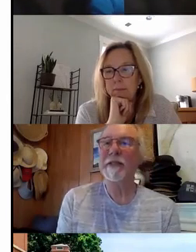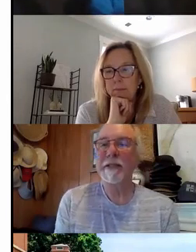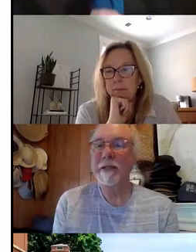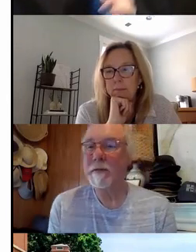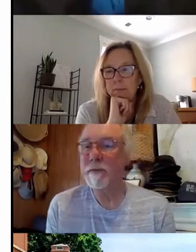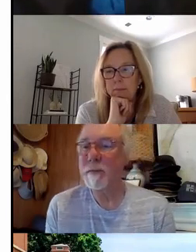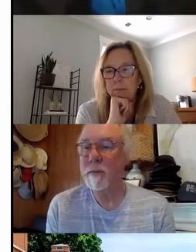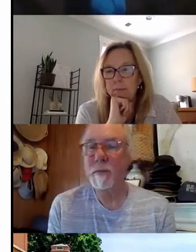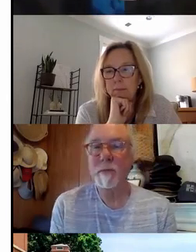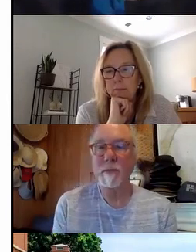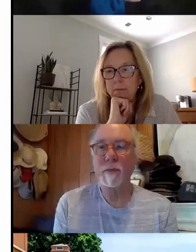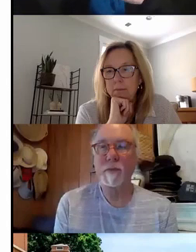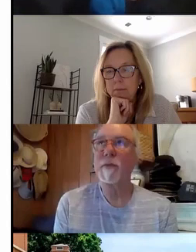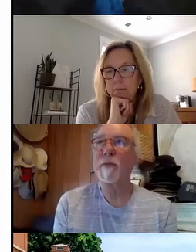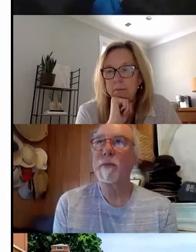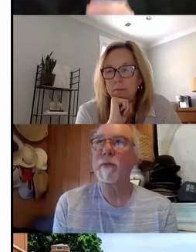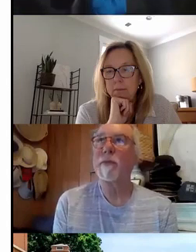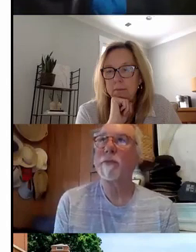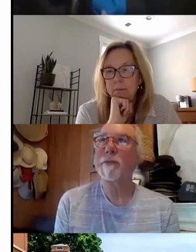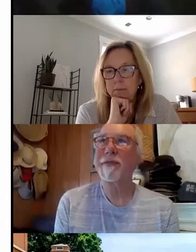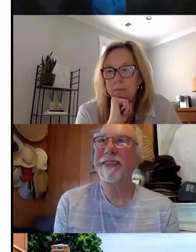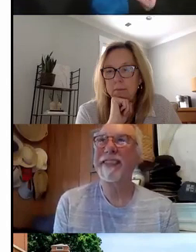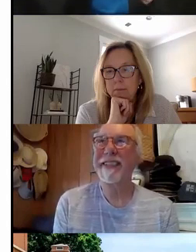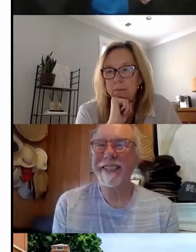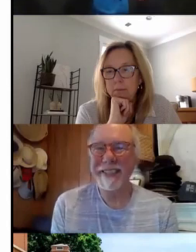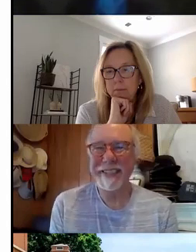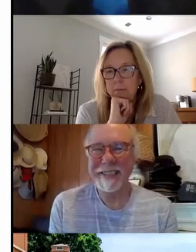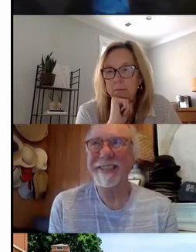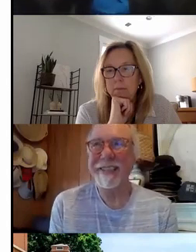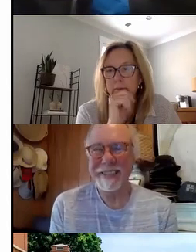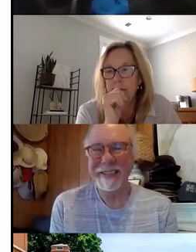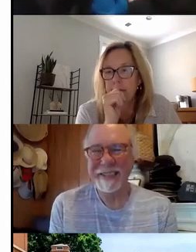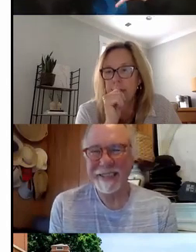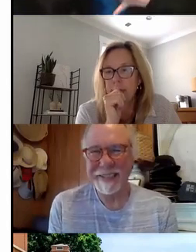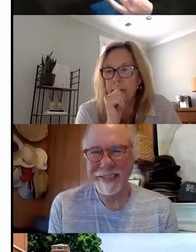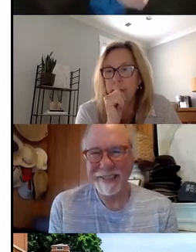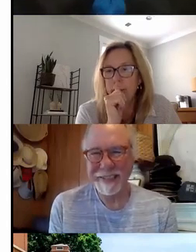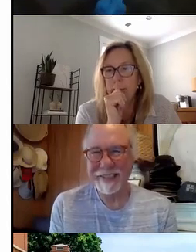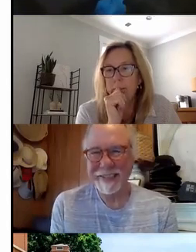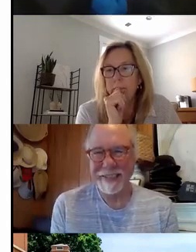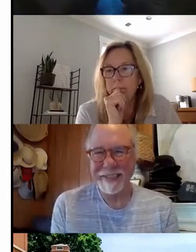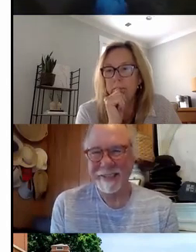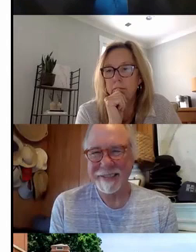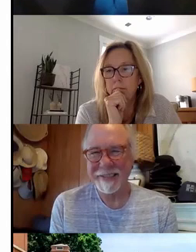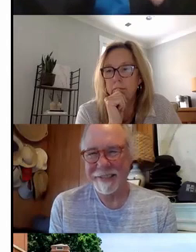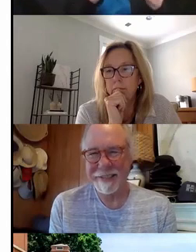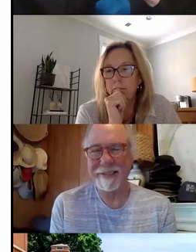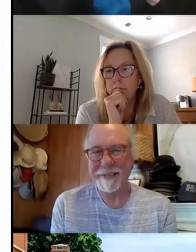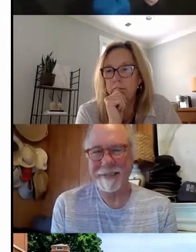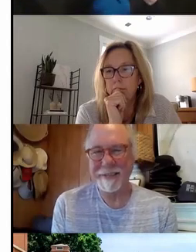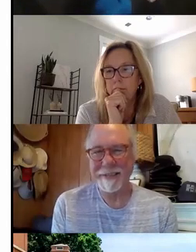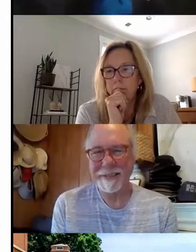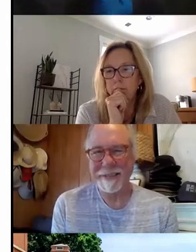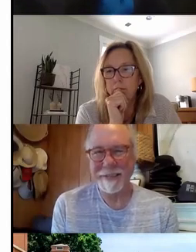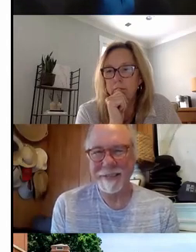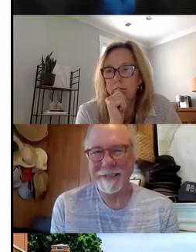new IEP system. So if there are students that haven't been connected within our system as potentially eligible, there's going to be prompts within